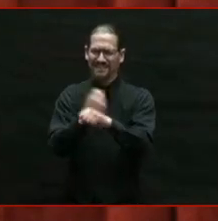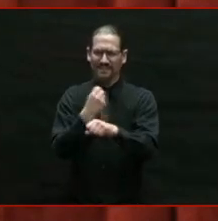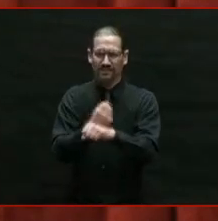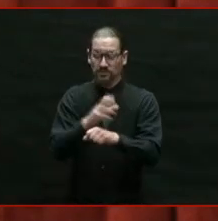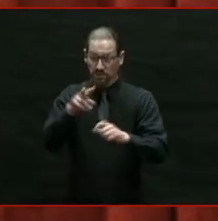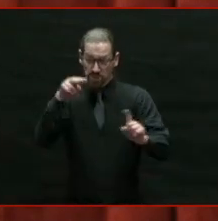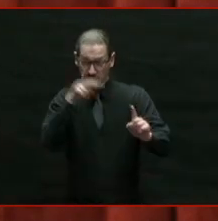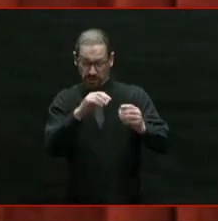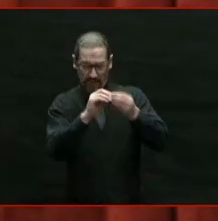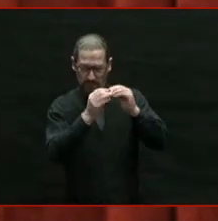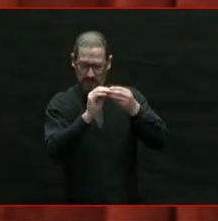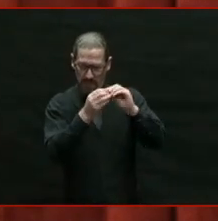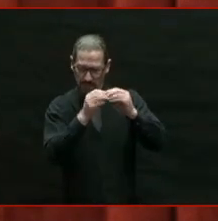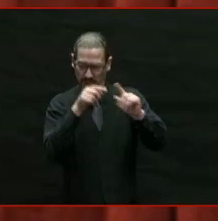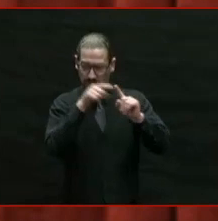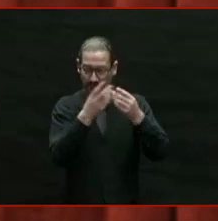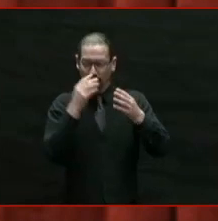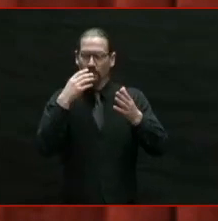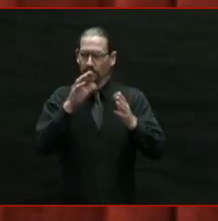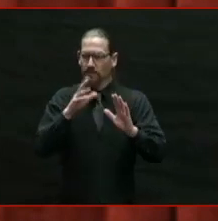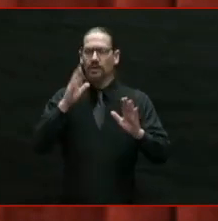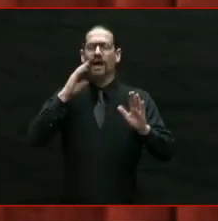our economy has bounced back.